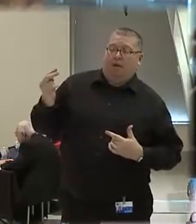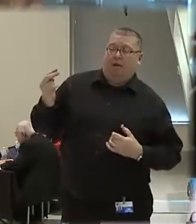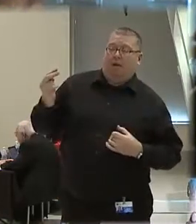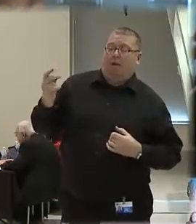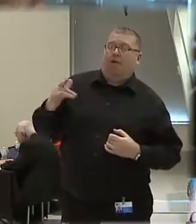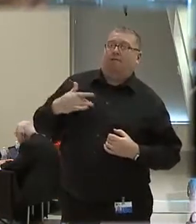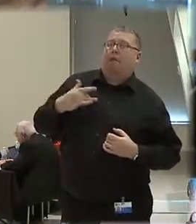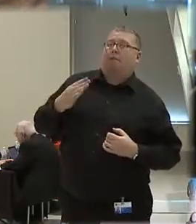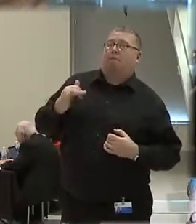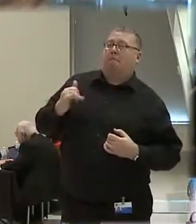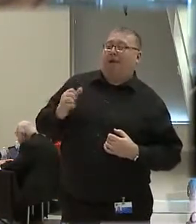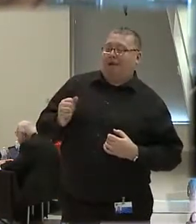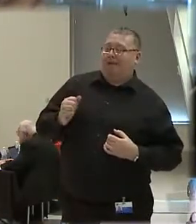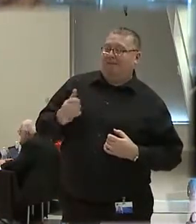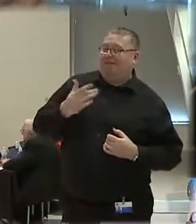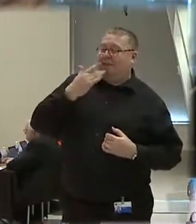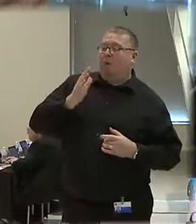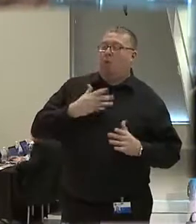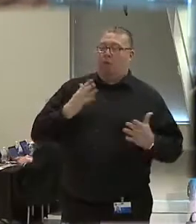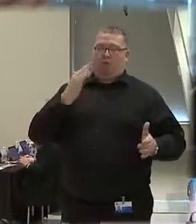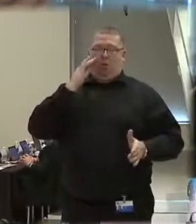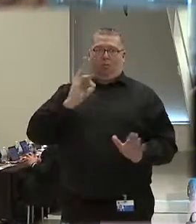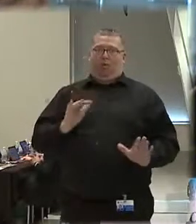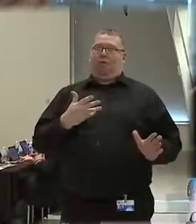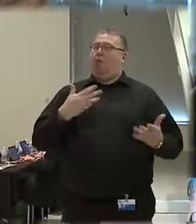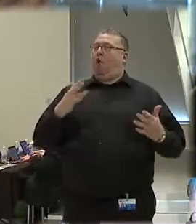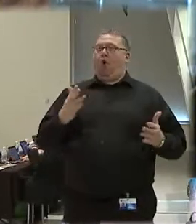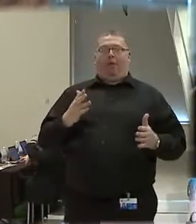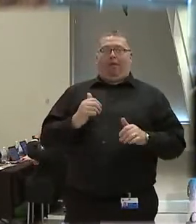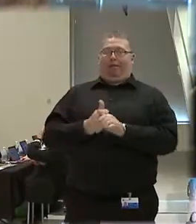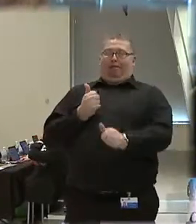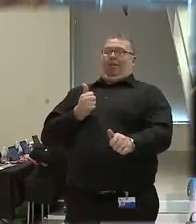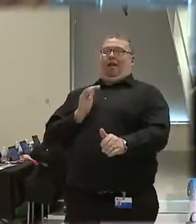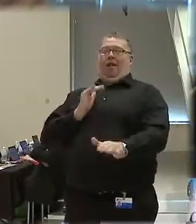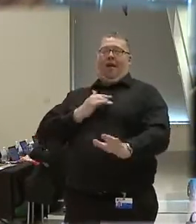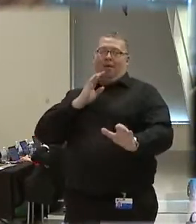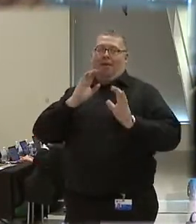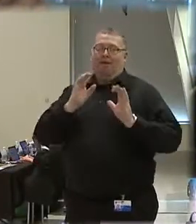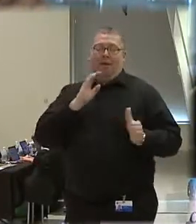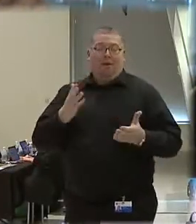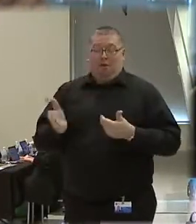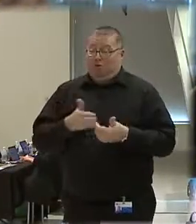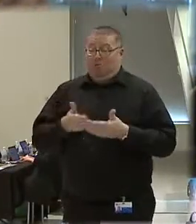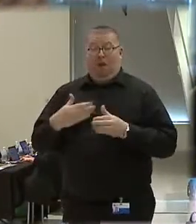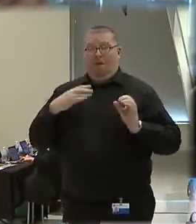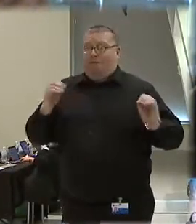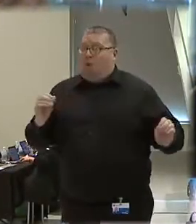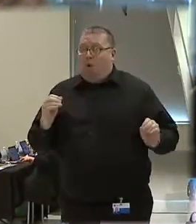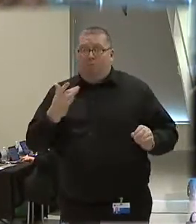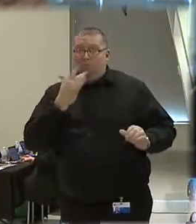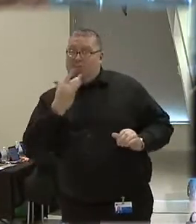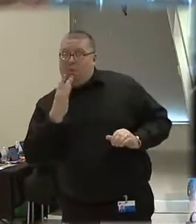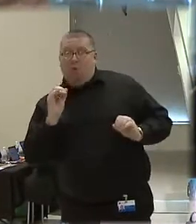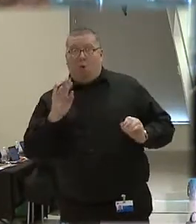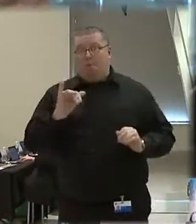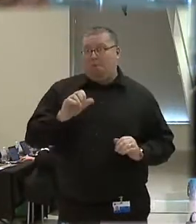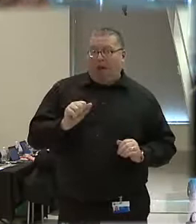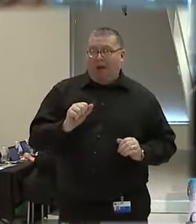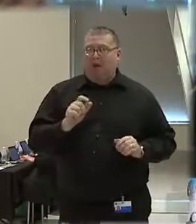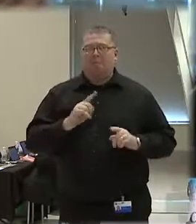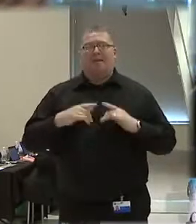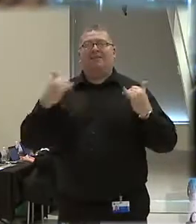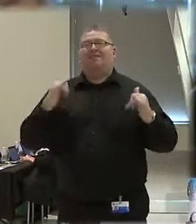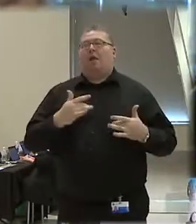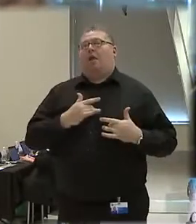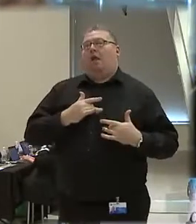So we know that. And so we're already at a losing conversation at that. Even if there is no bias or any collusion, it nonetheless